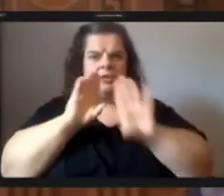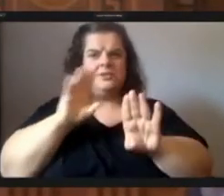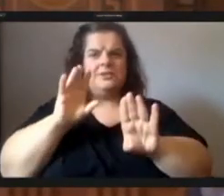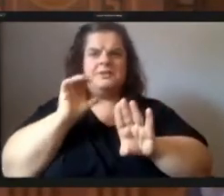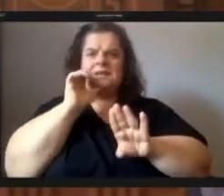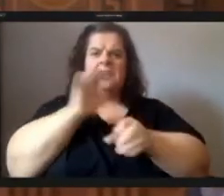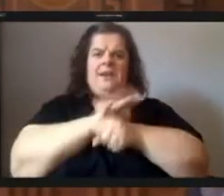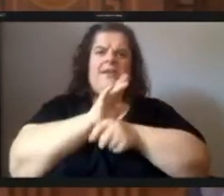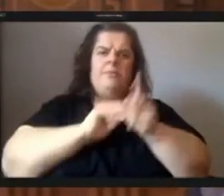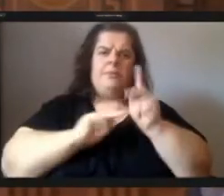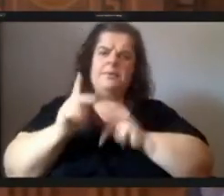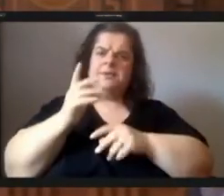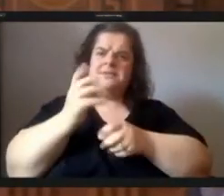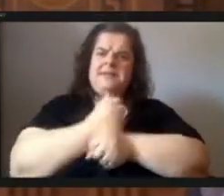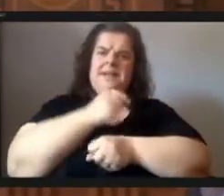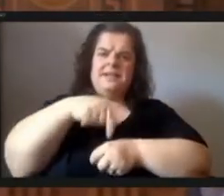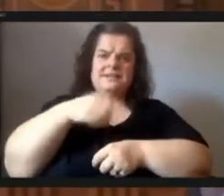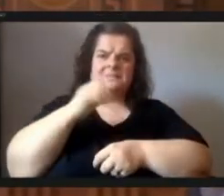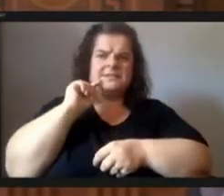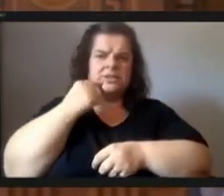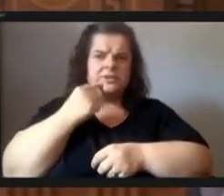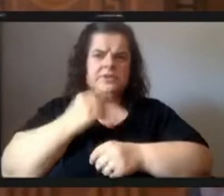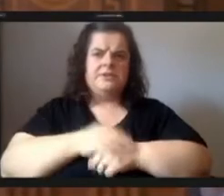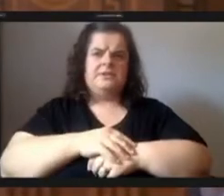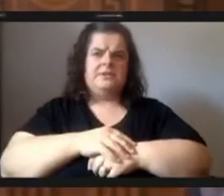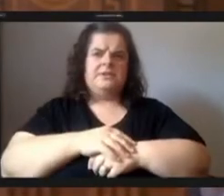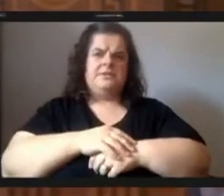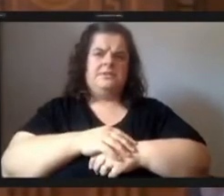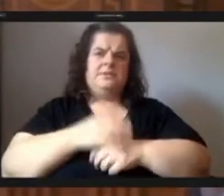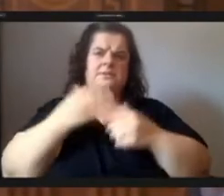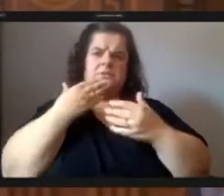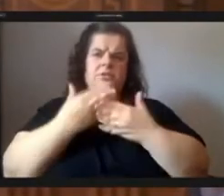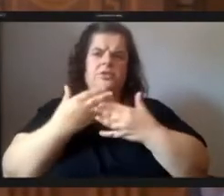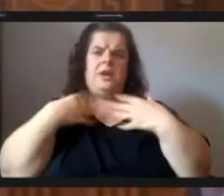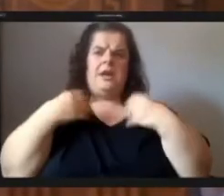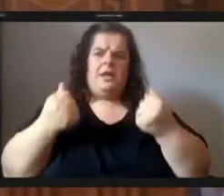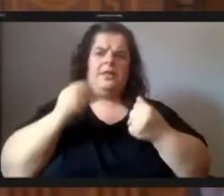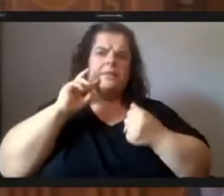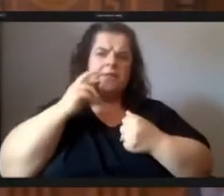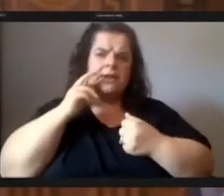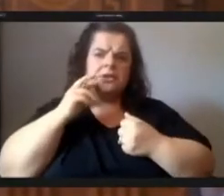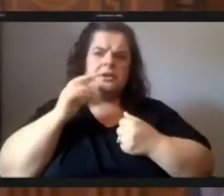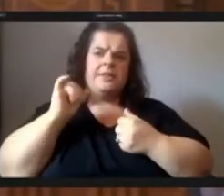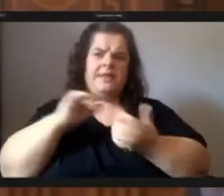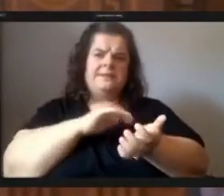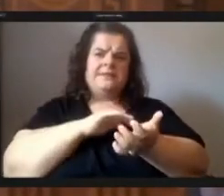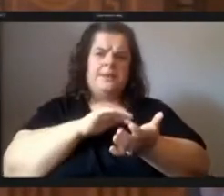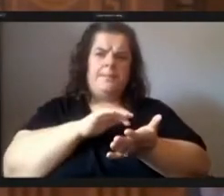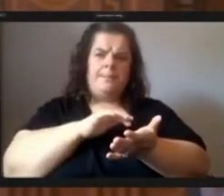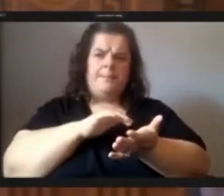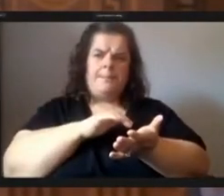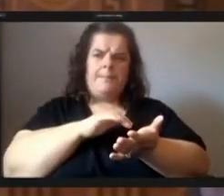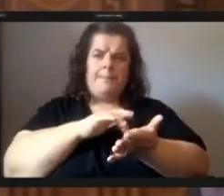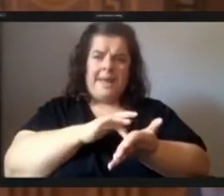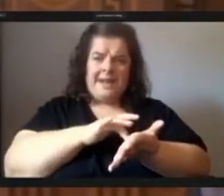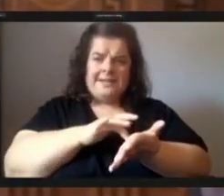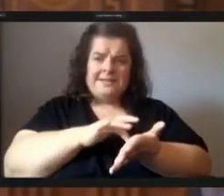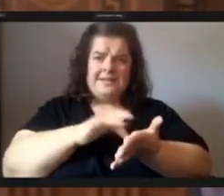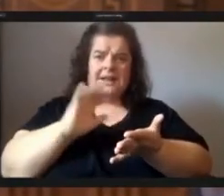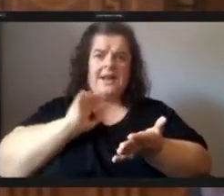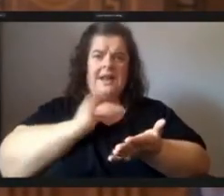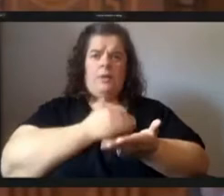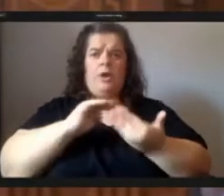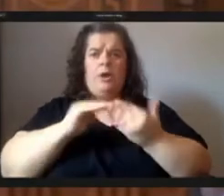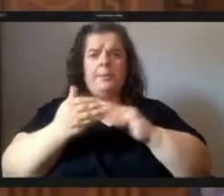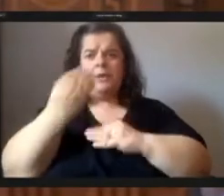people are taking this seriously good health and vegetables is medicine and in our community we are a food desert and